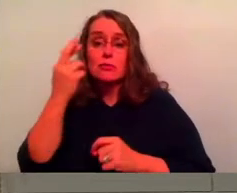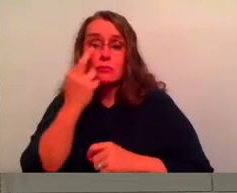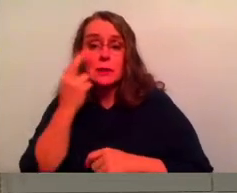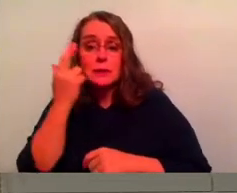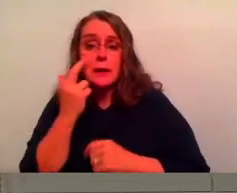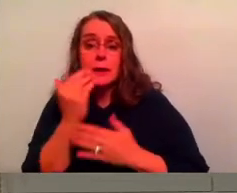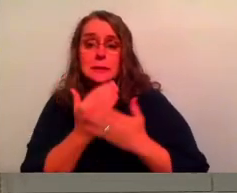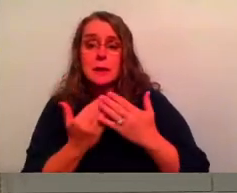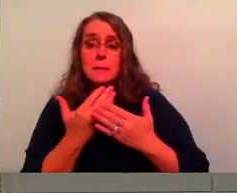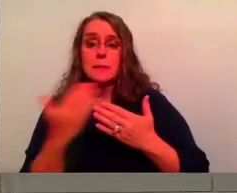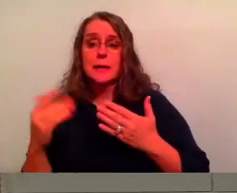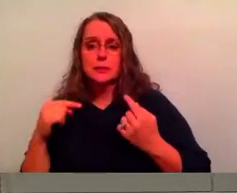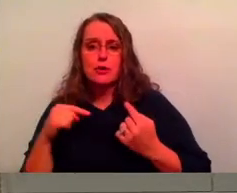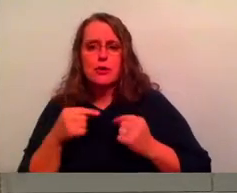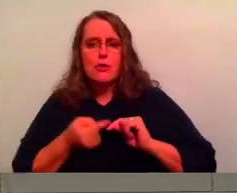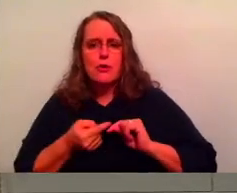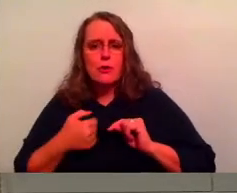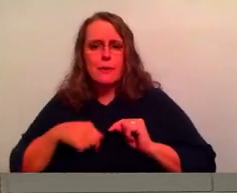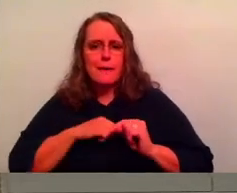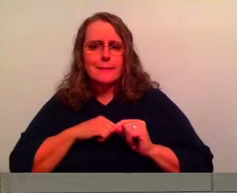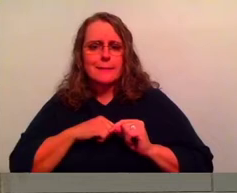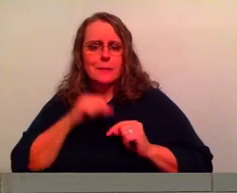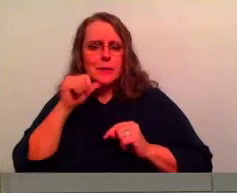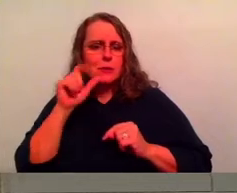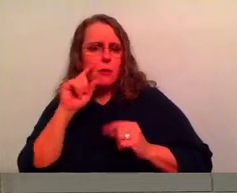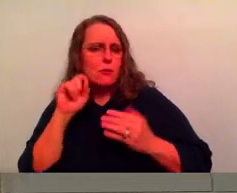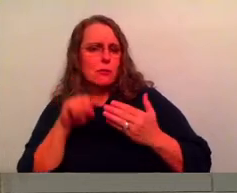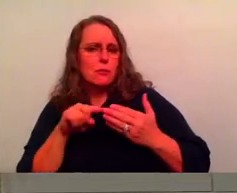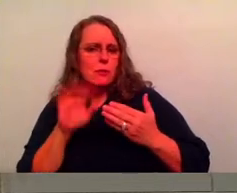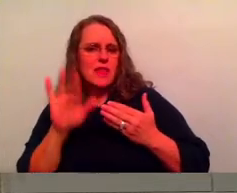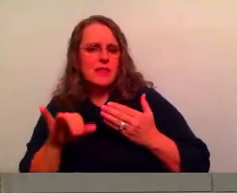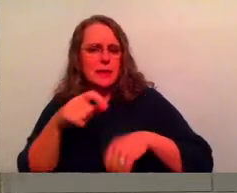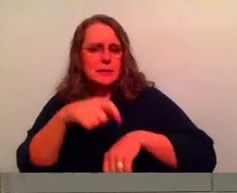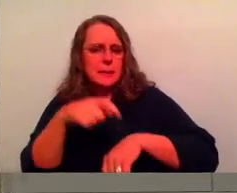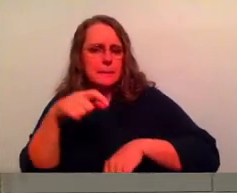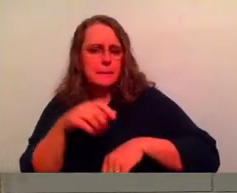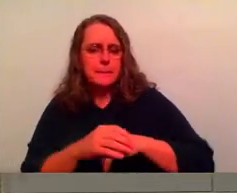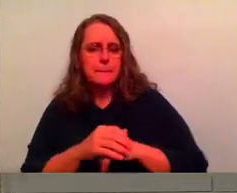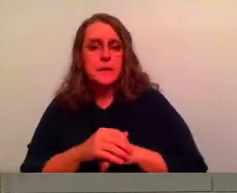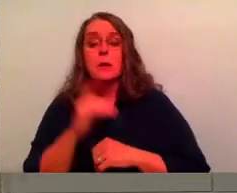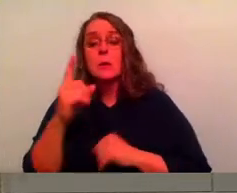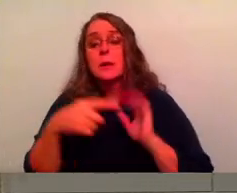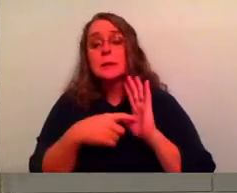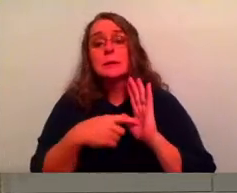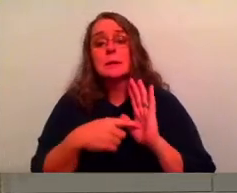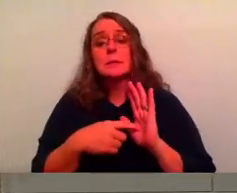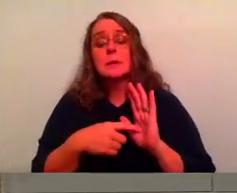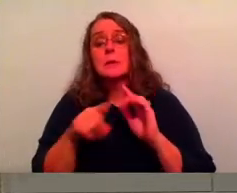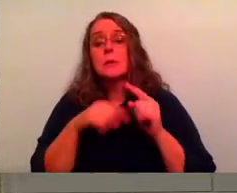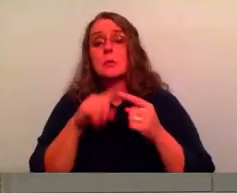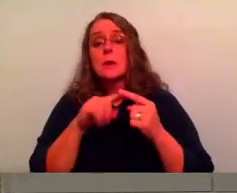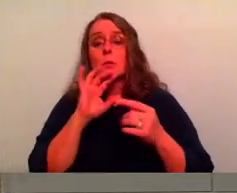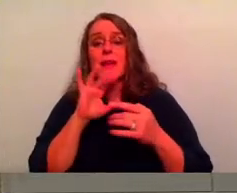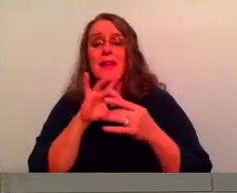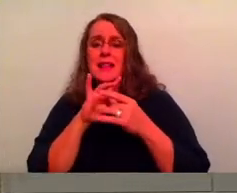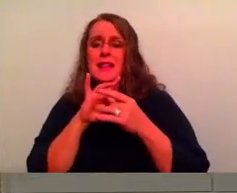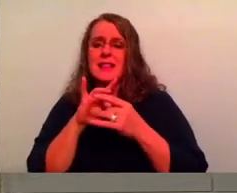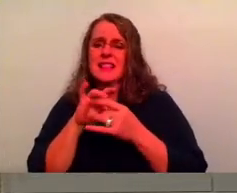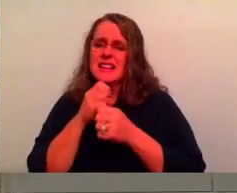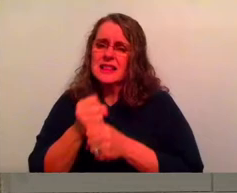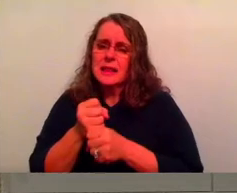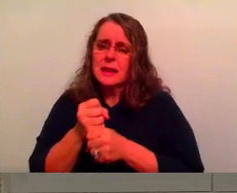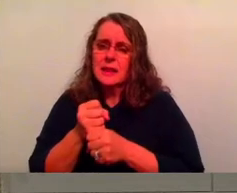we might not be seeing in that season. Uh, like some of these examples is when we cling, one thing we were doing is we're limiting